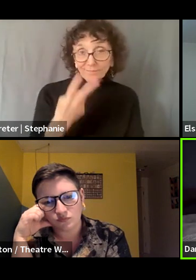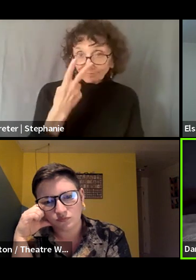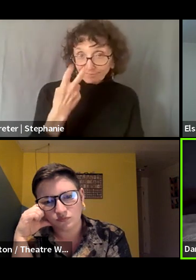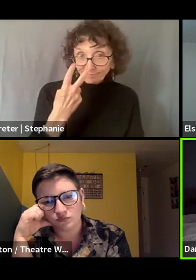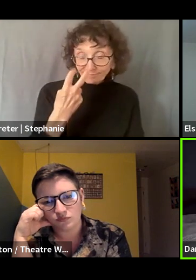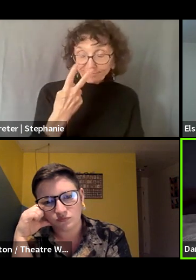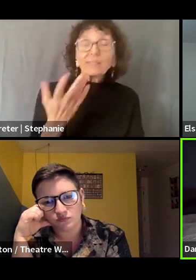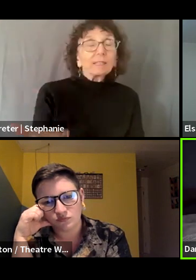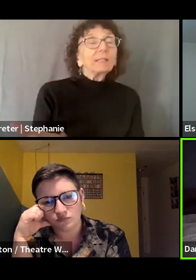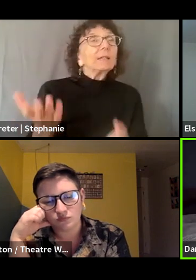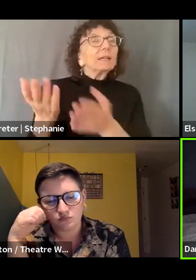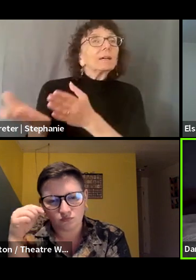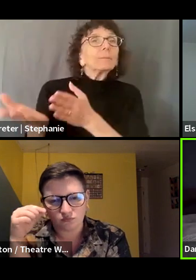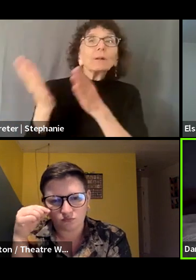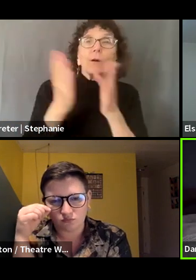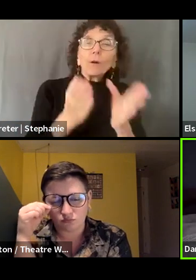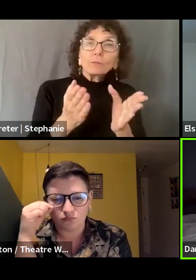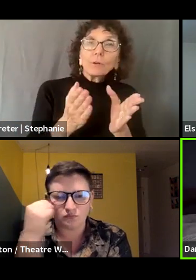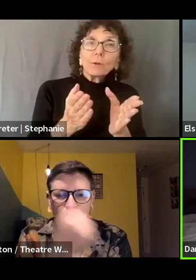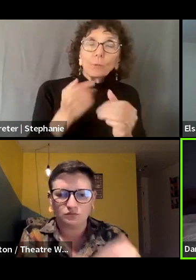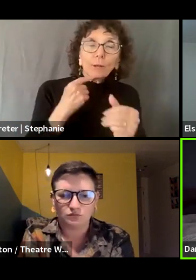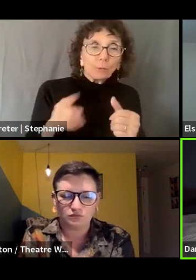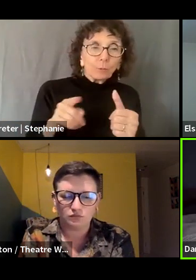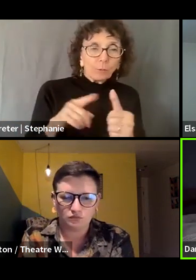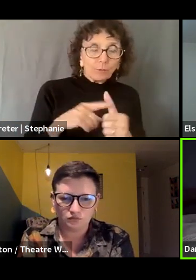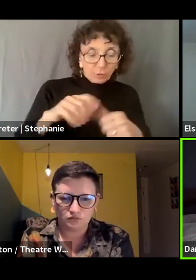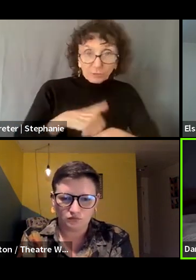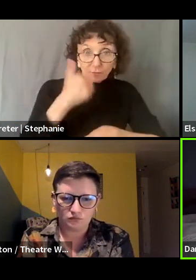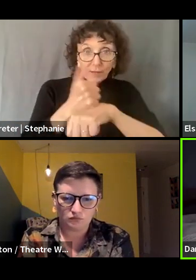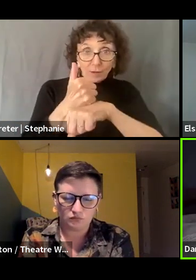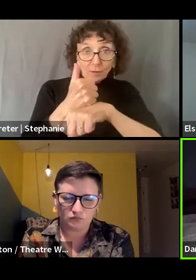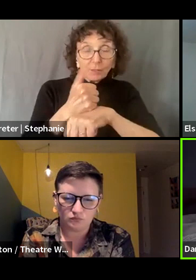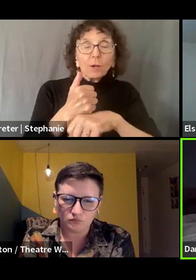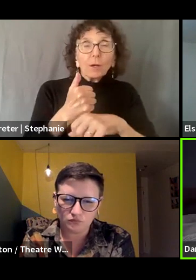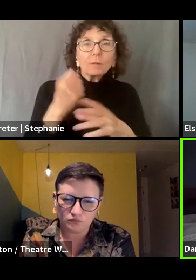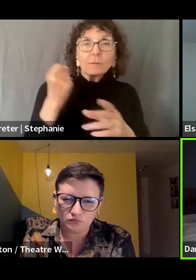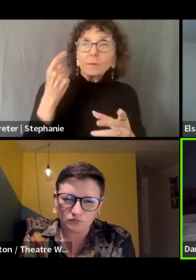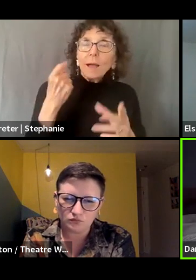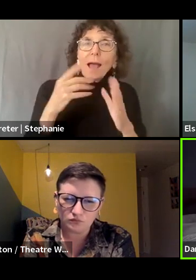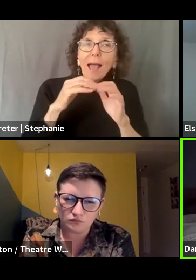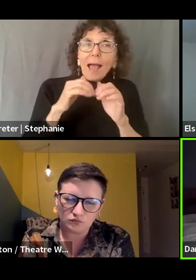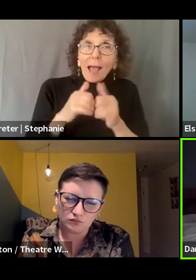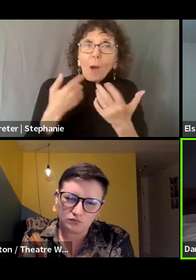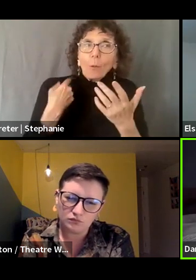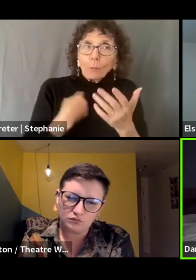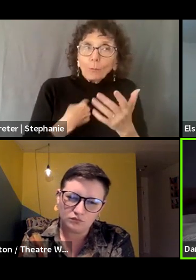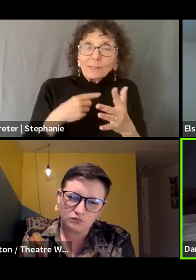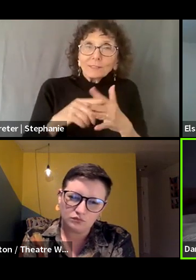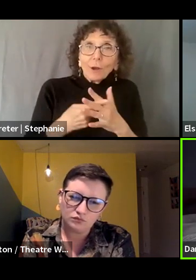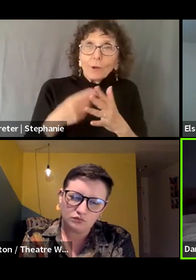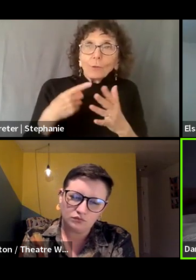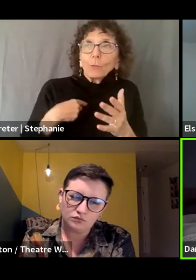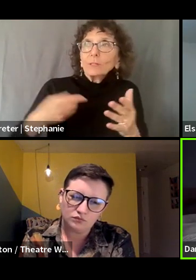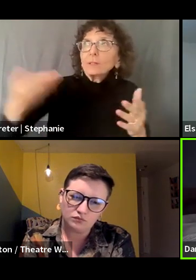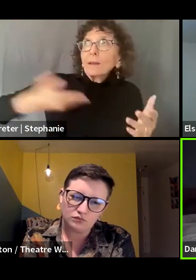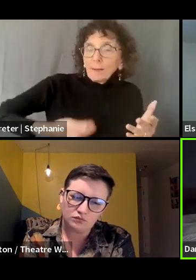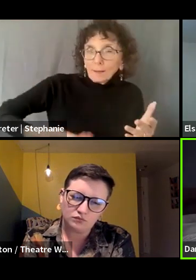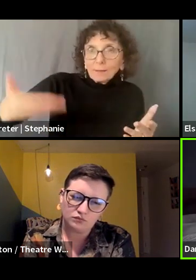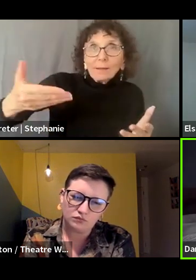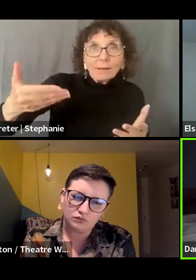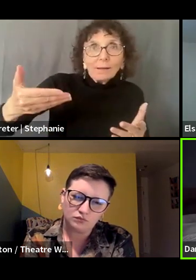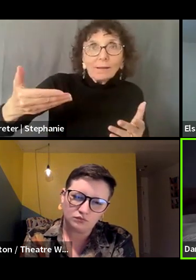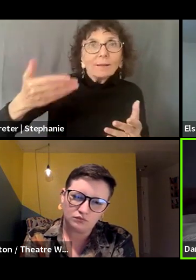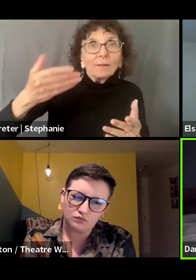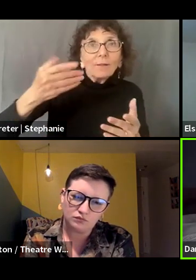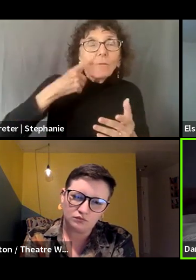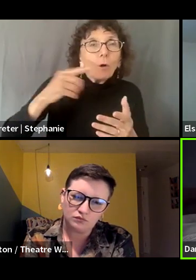uh, we also, as part of a sort of our initial founding, um, because of how we got started, which was a commission project for a local university, we were